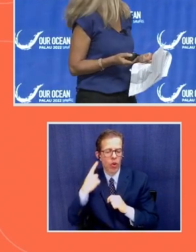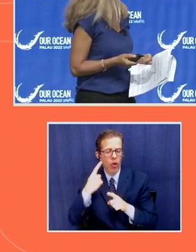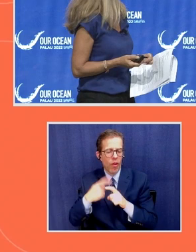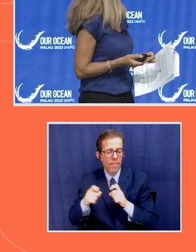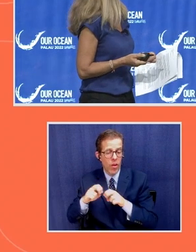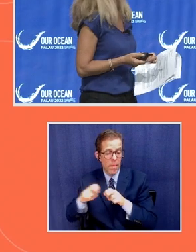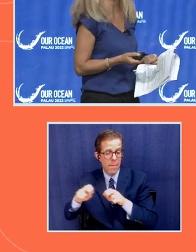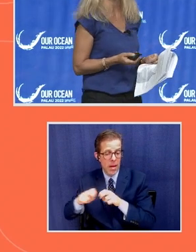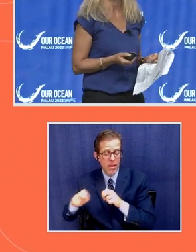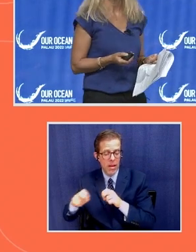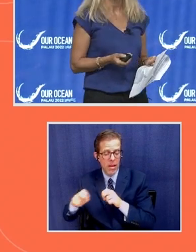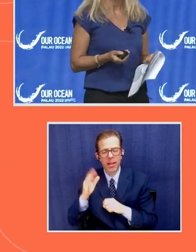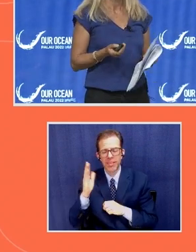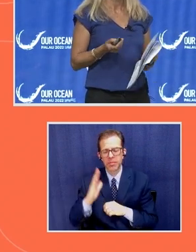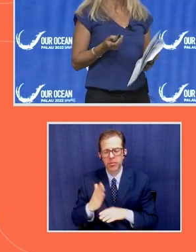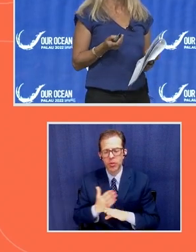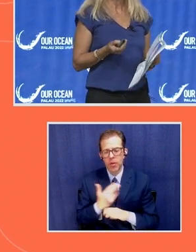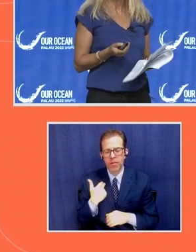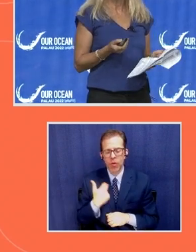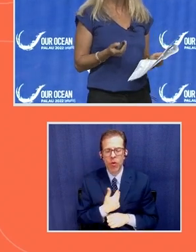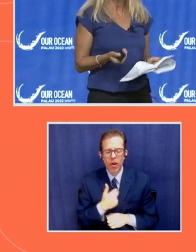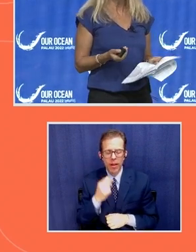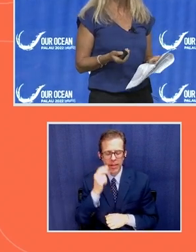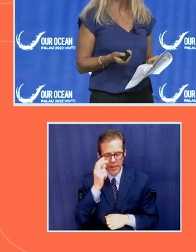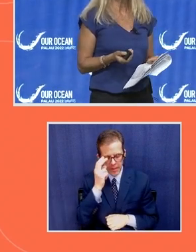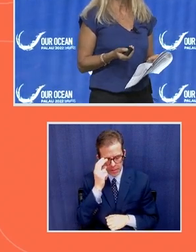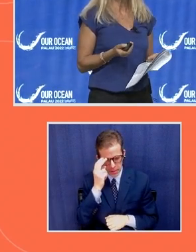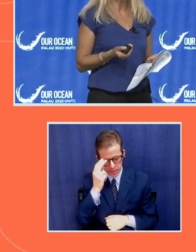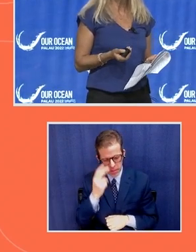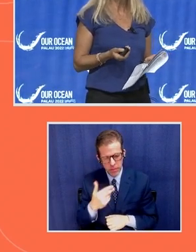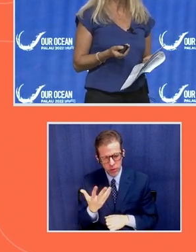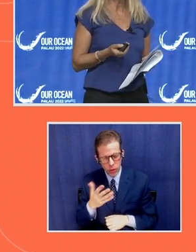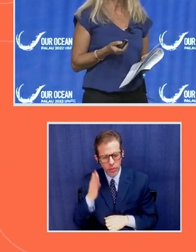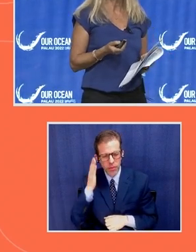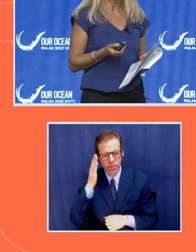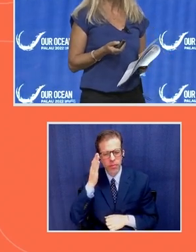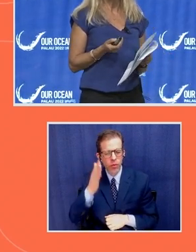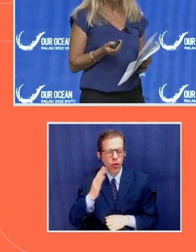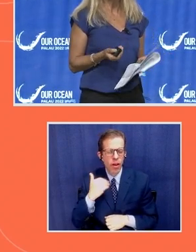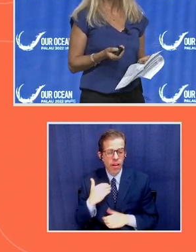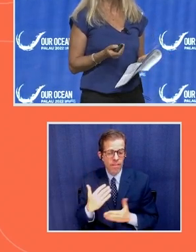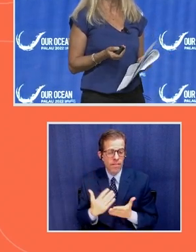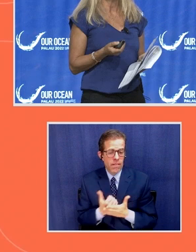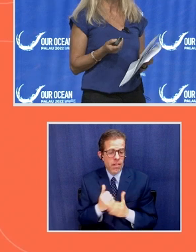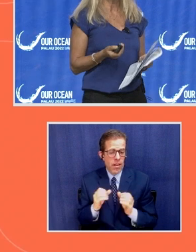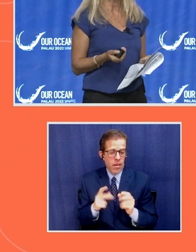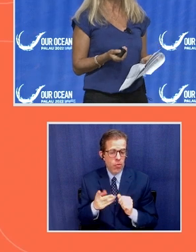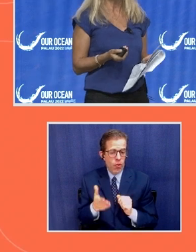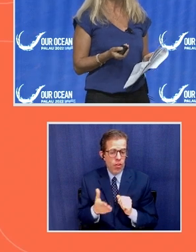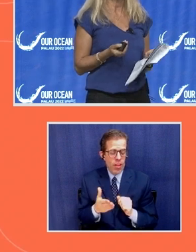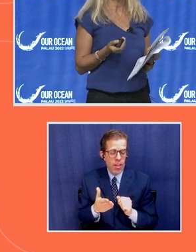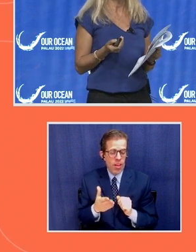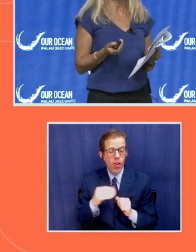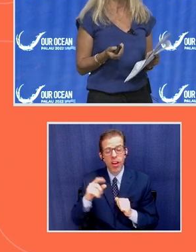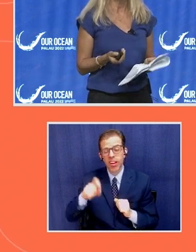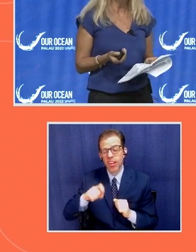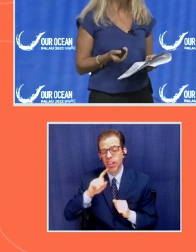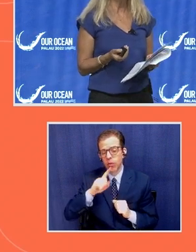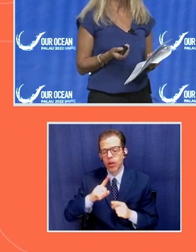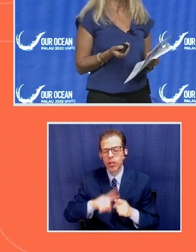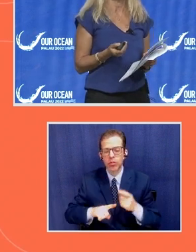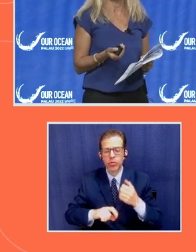speakers before us. So, going forward, there's an opportunity to and a need really to support